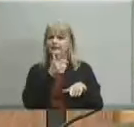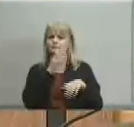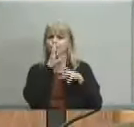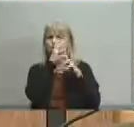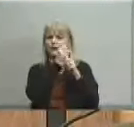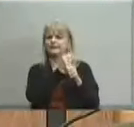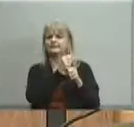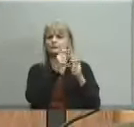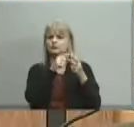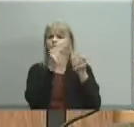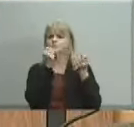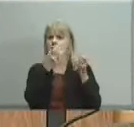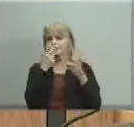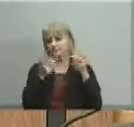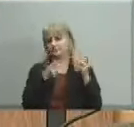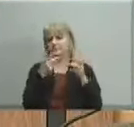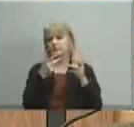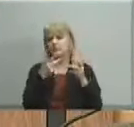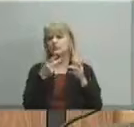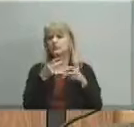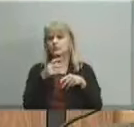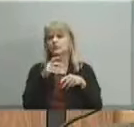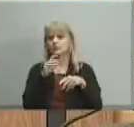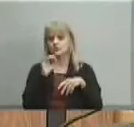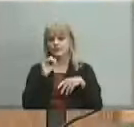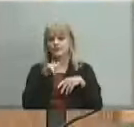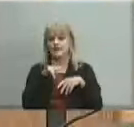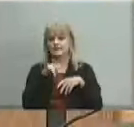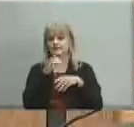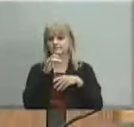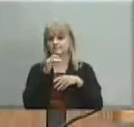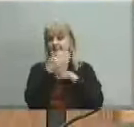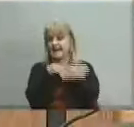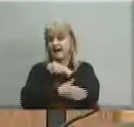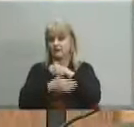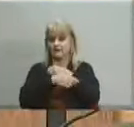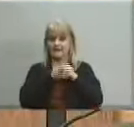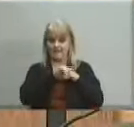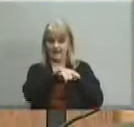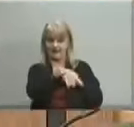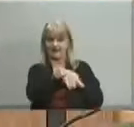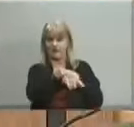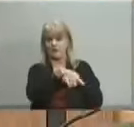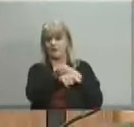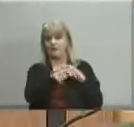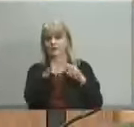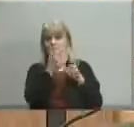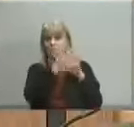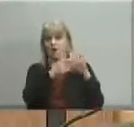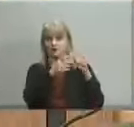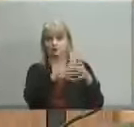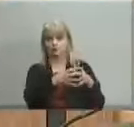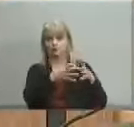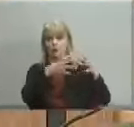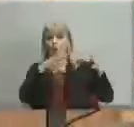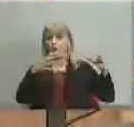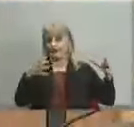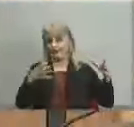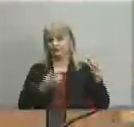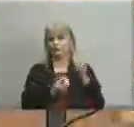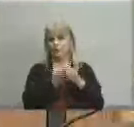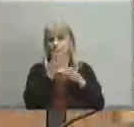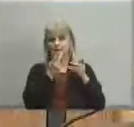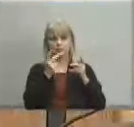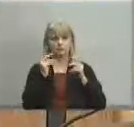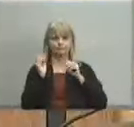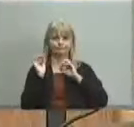to an awful lot of people and that's a part of the county where the population is growing very fast and you know public schools are